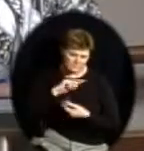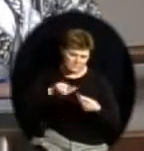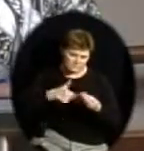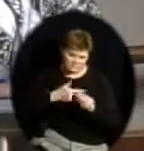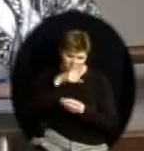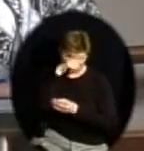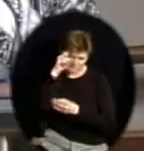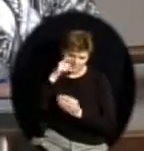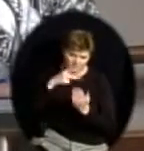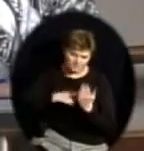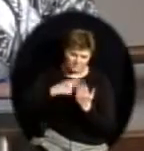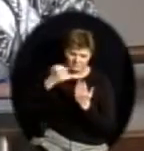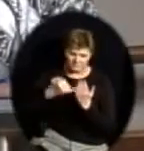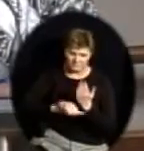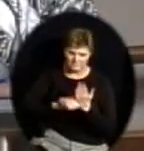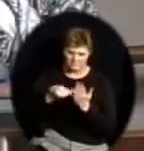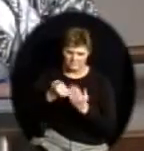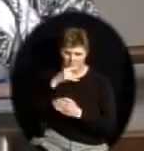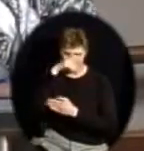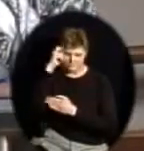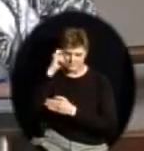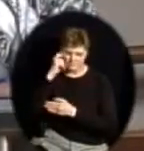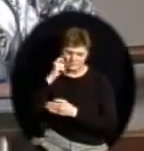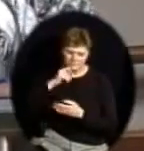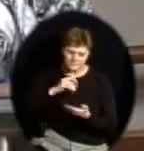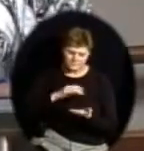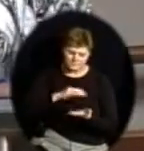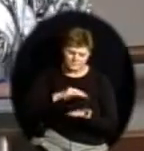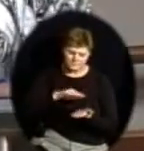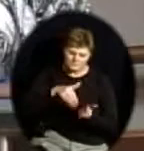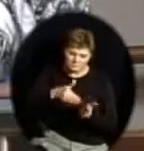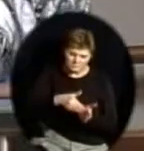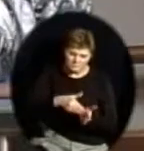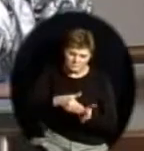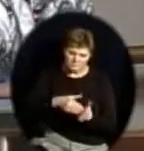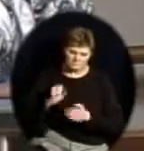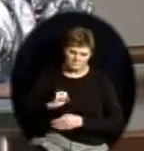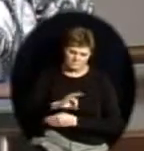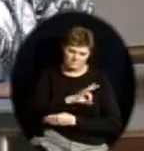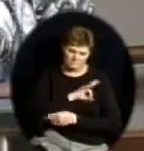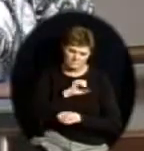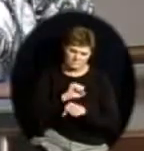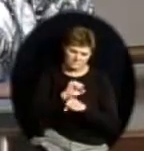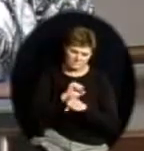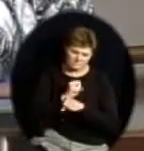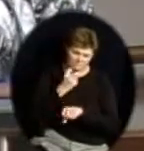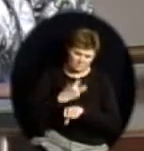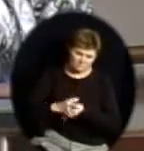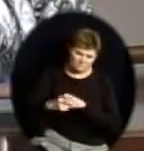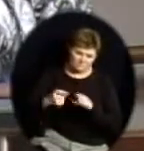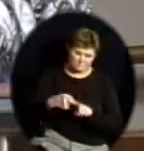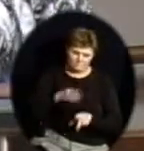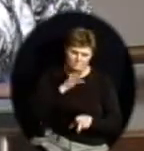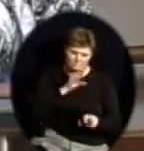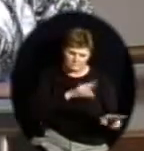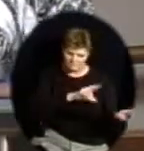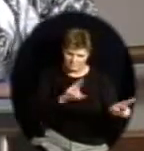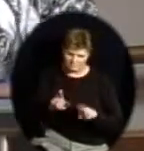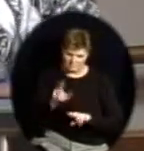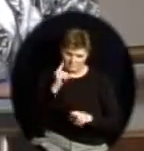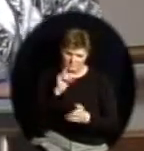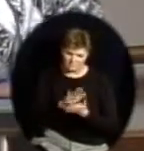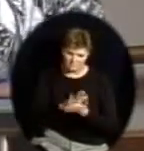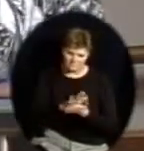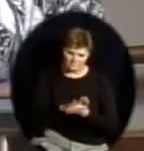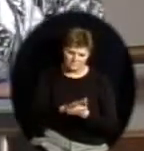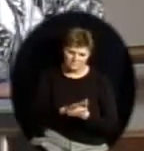Our service center staff has been working very hard to get schools ready. There will be a report on a new procedural manual